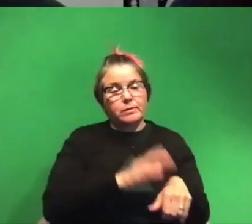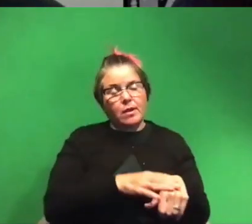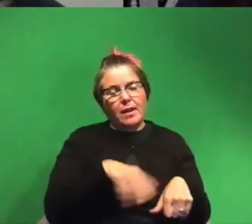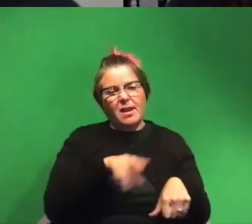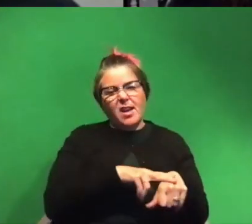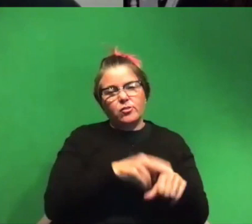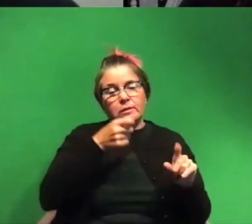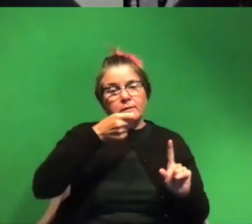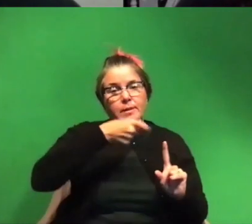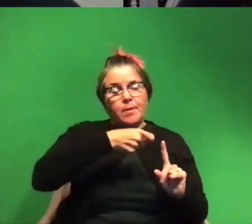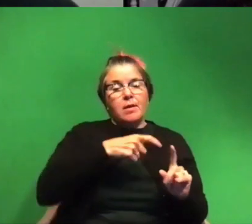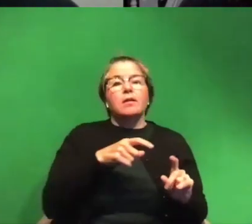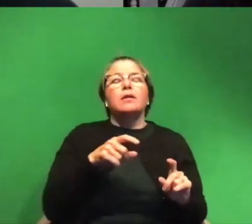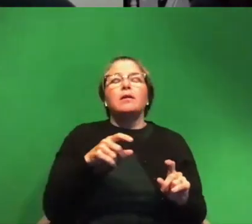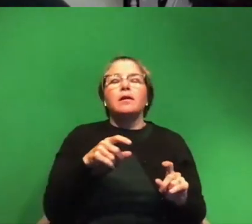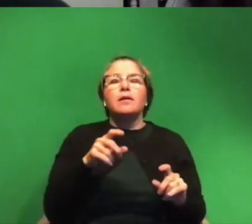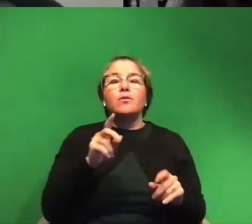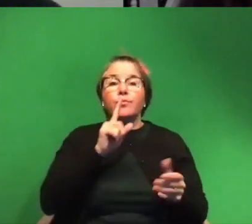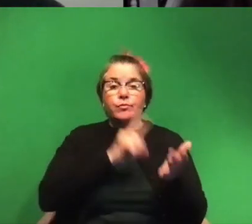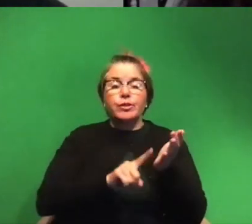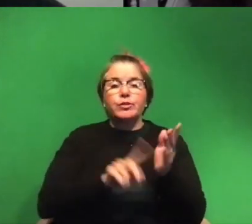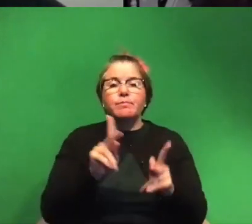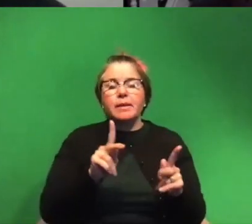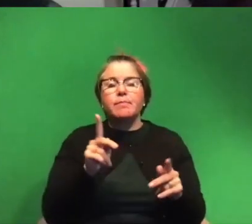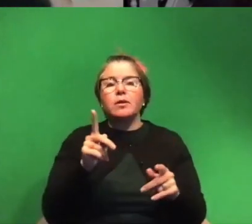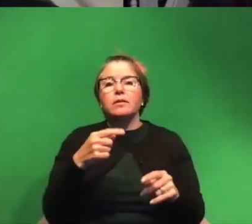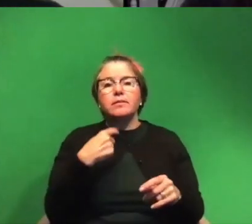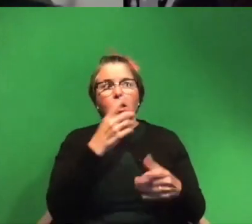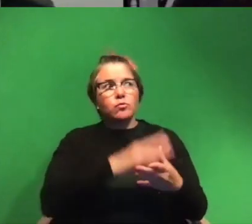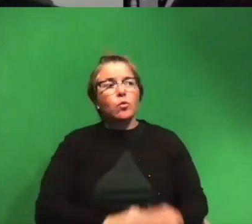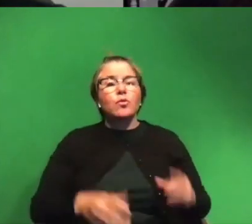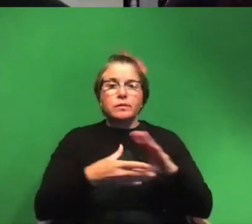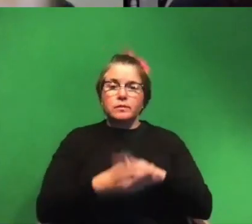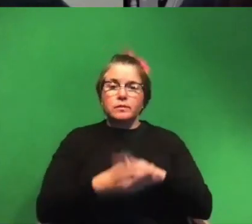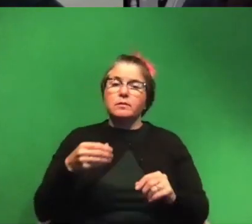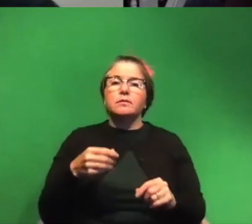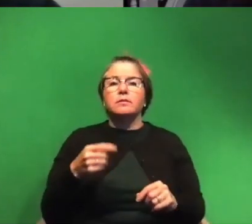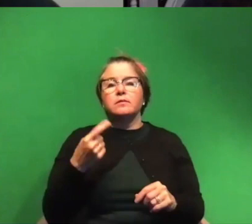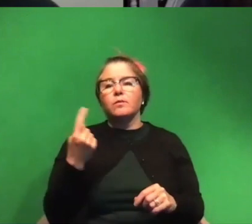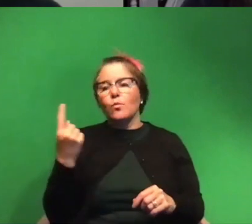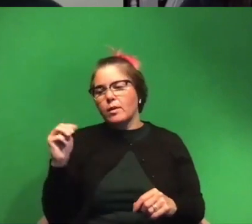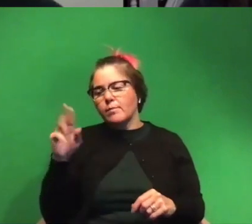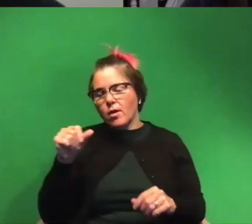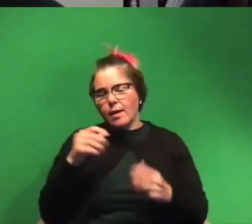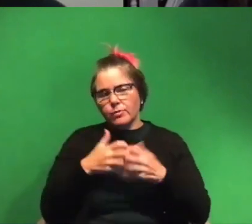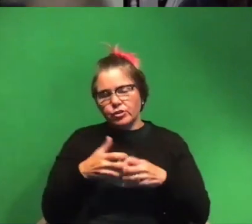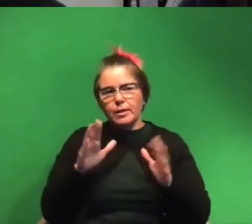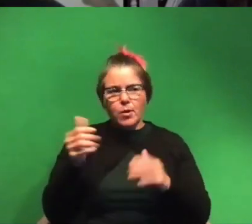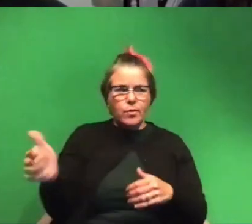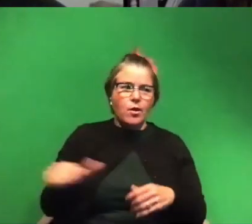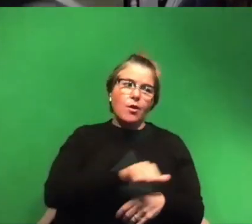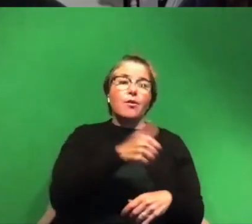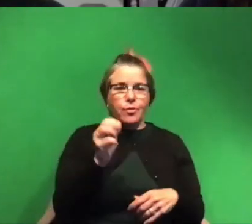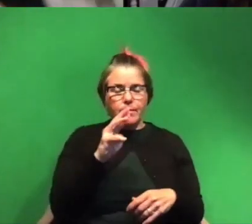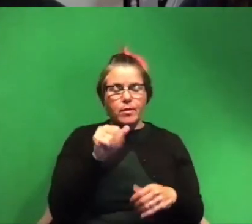um there's research that people do where they have people telling stories to one another in one mri machine versus another so um and that's